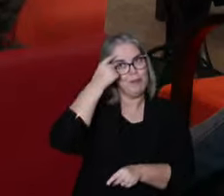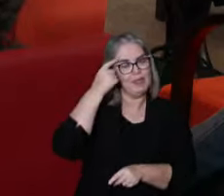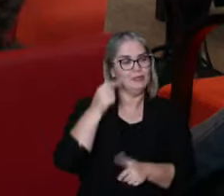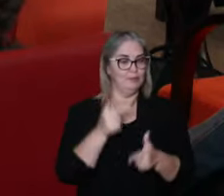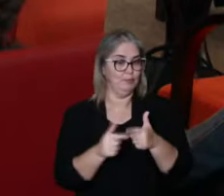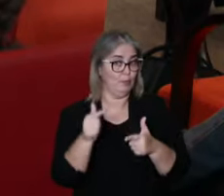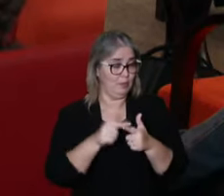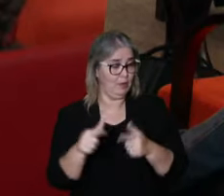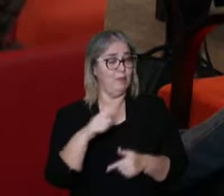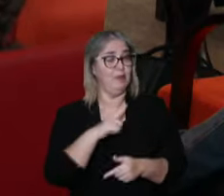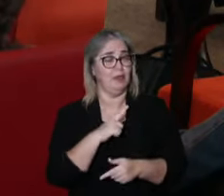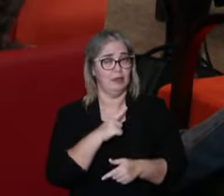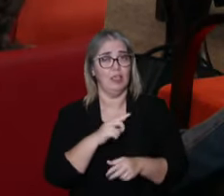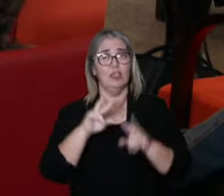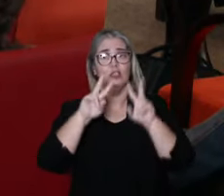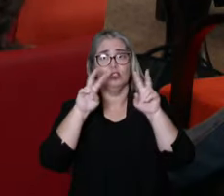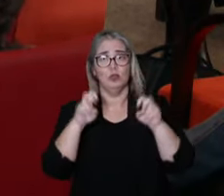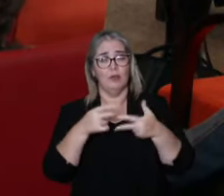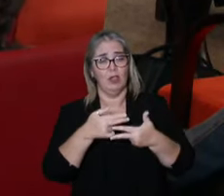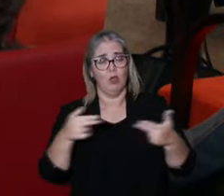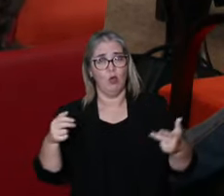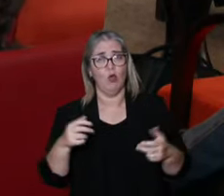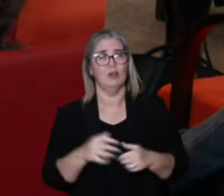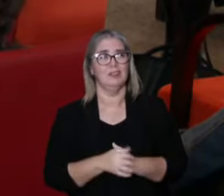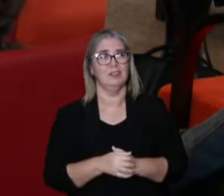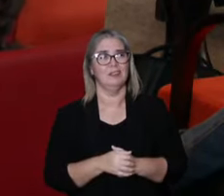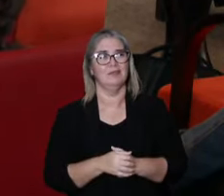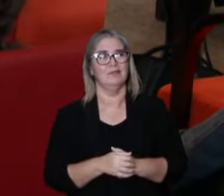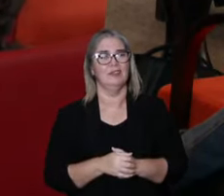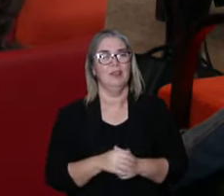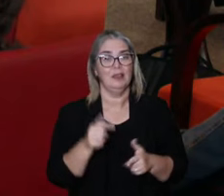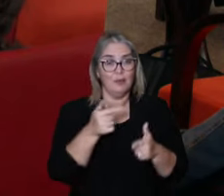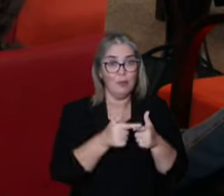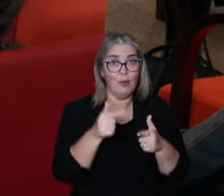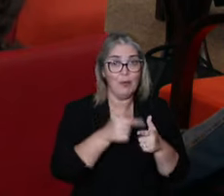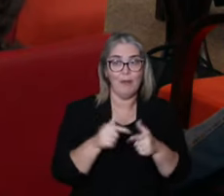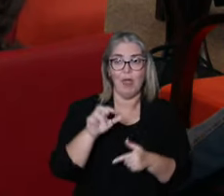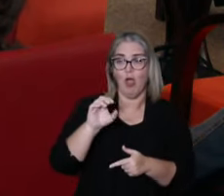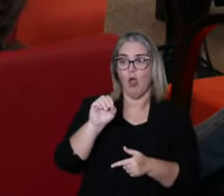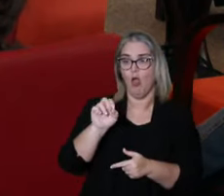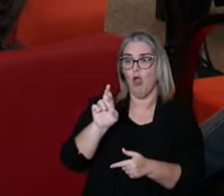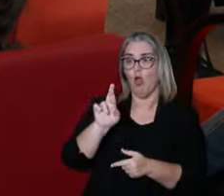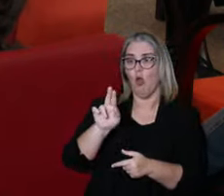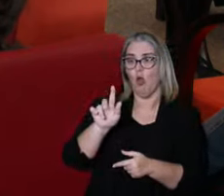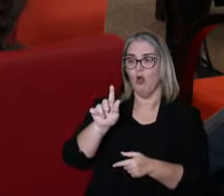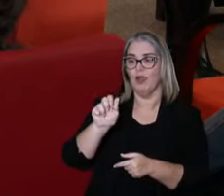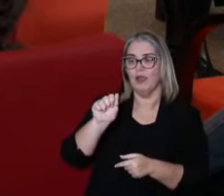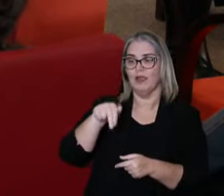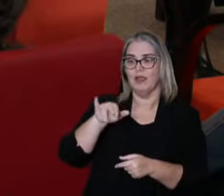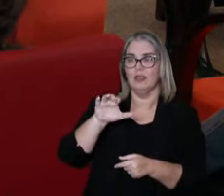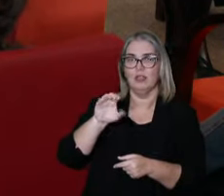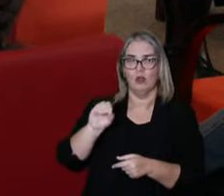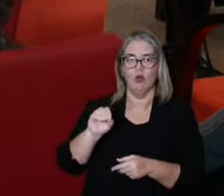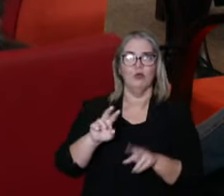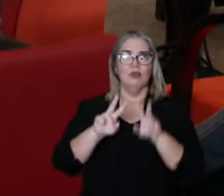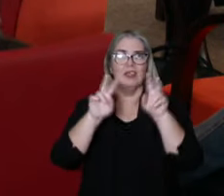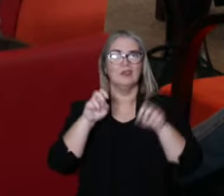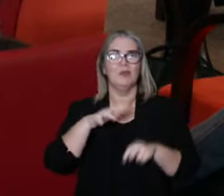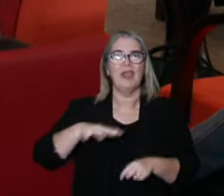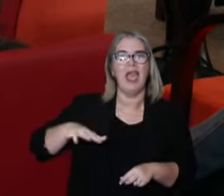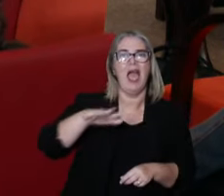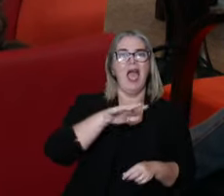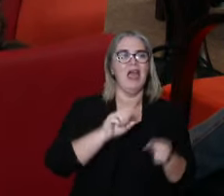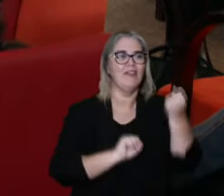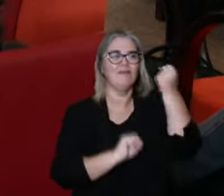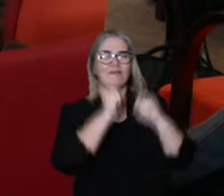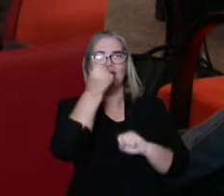So we have a problem also regarding the organic damages. That's about the entire industrial complex